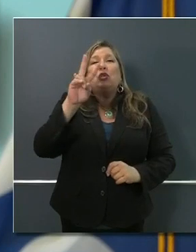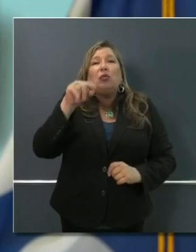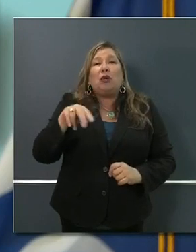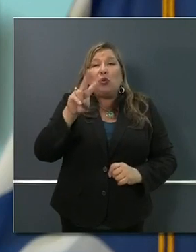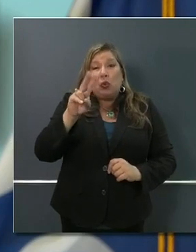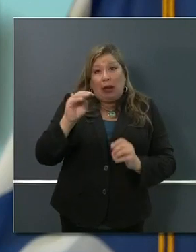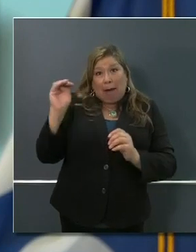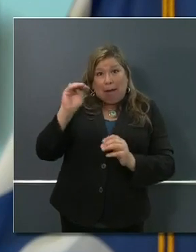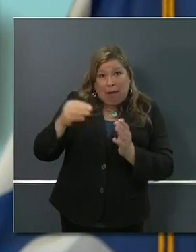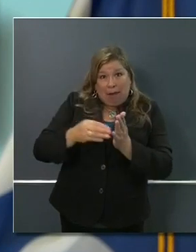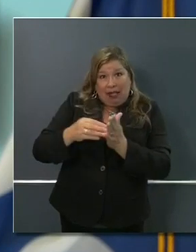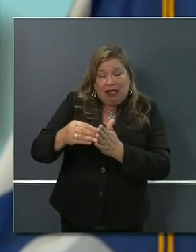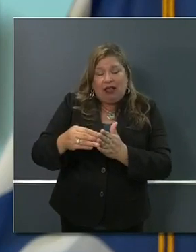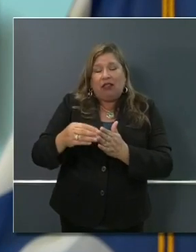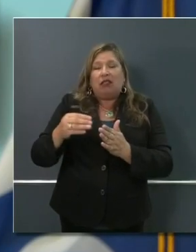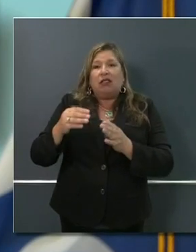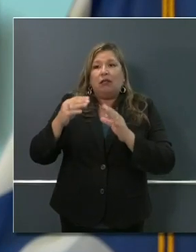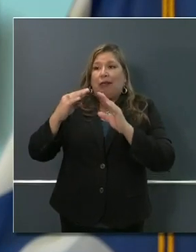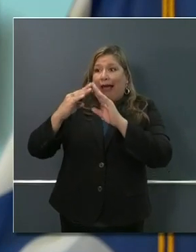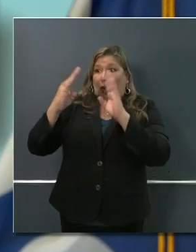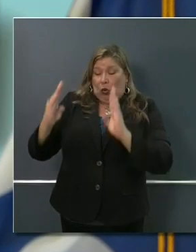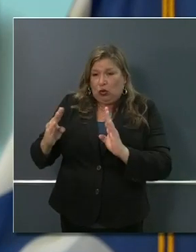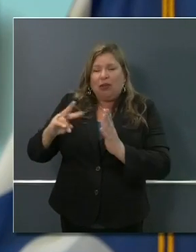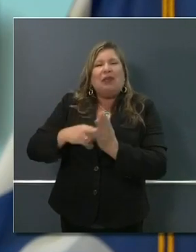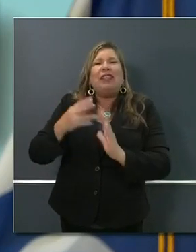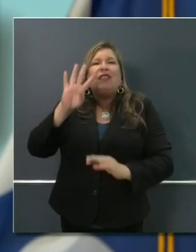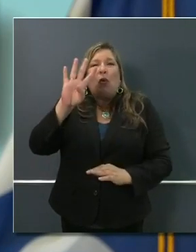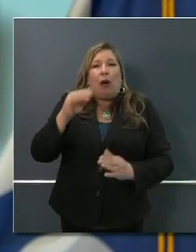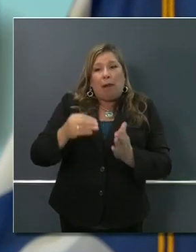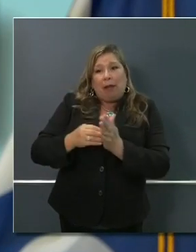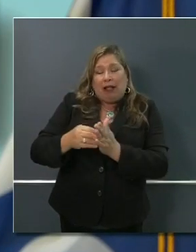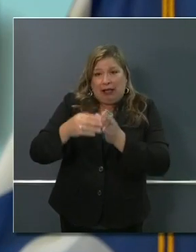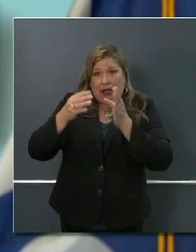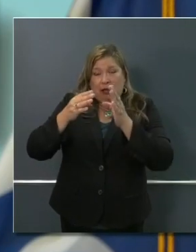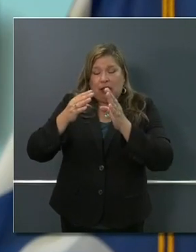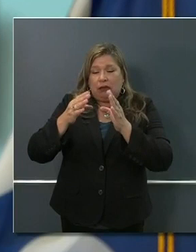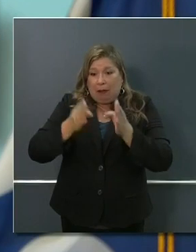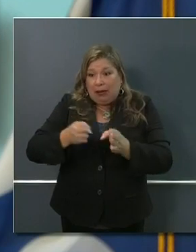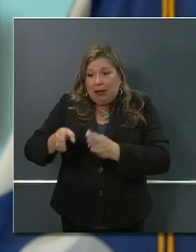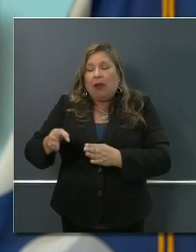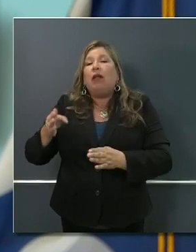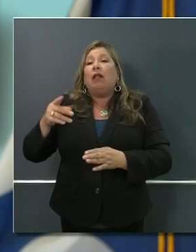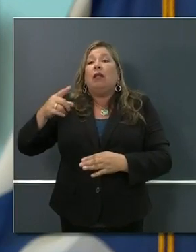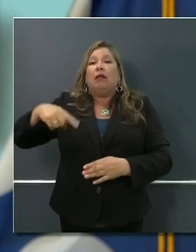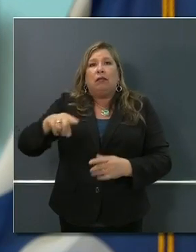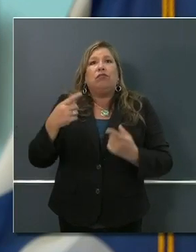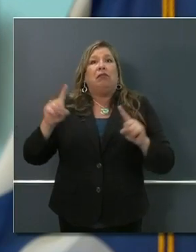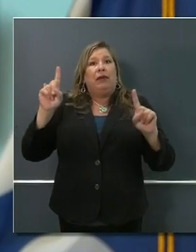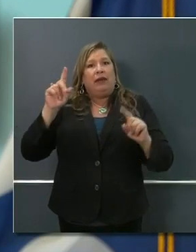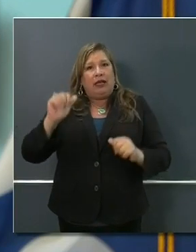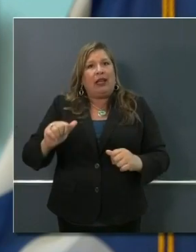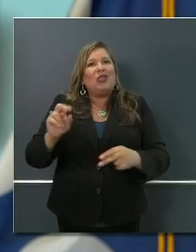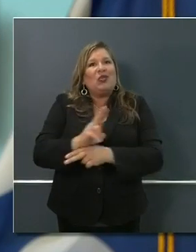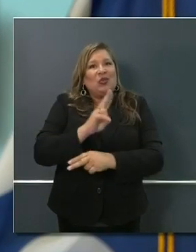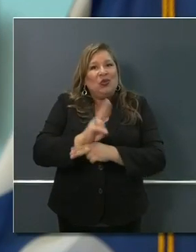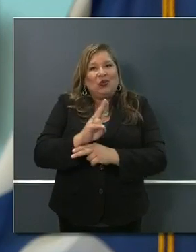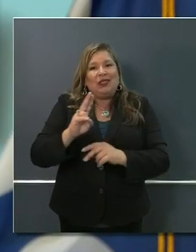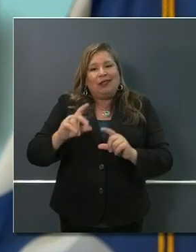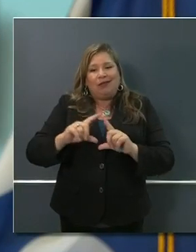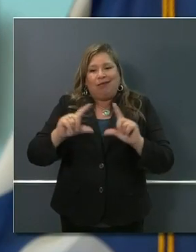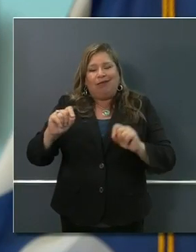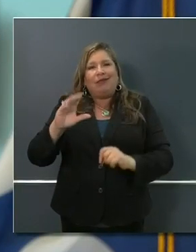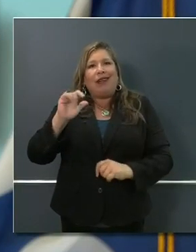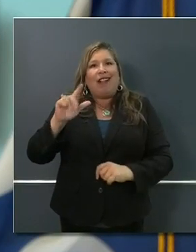a little over 4 million people that now can avail themselves to access that opportunity